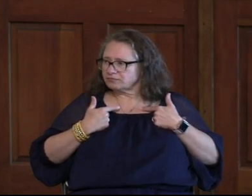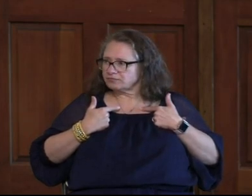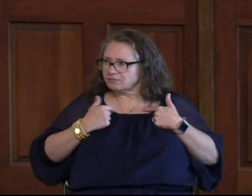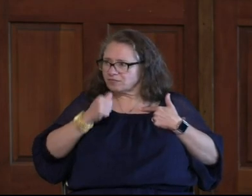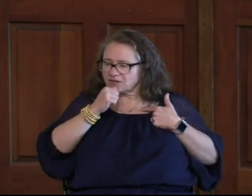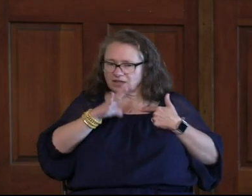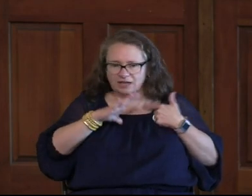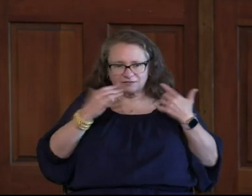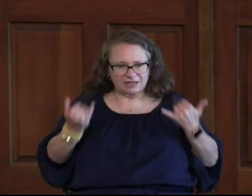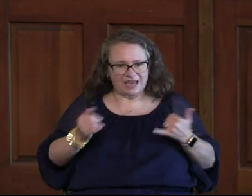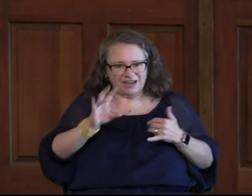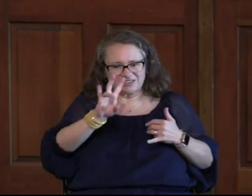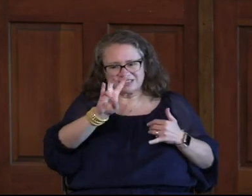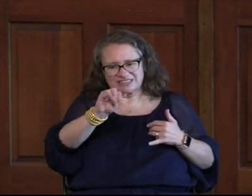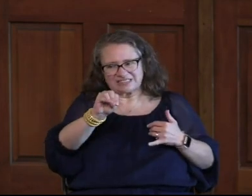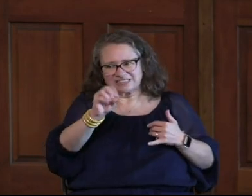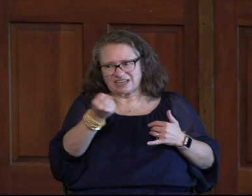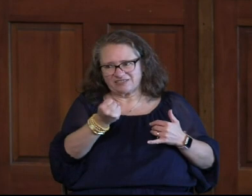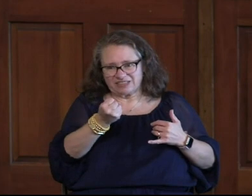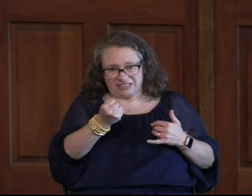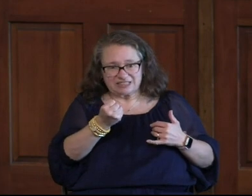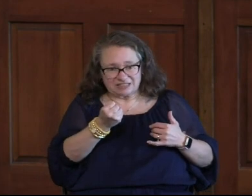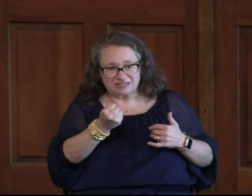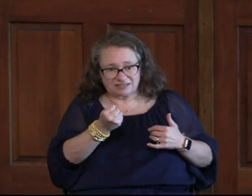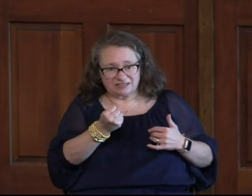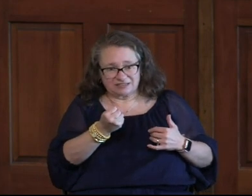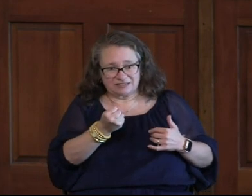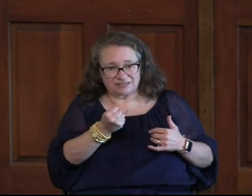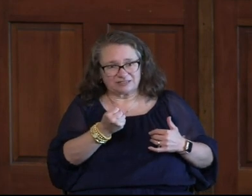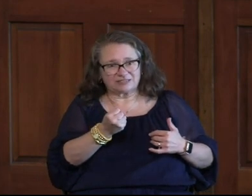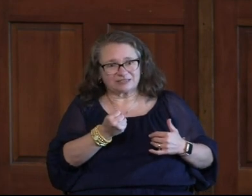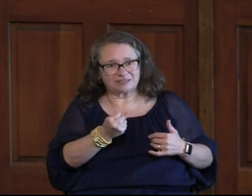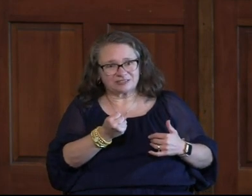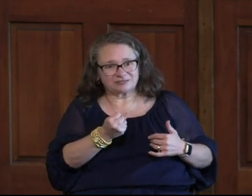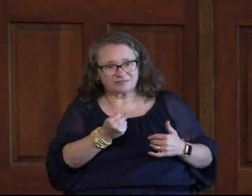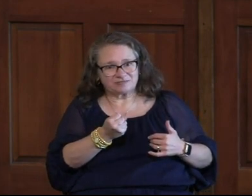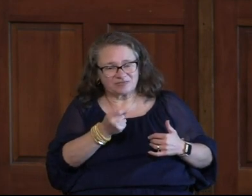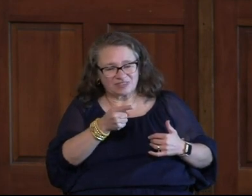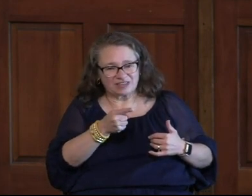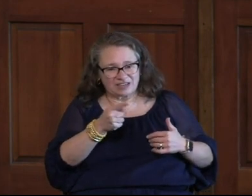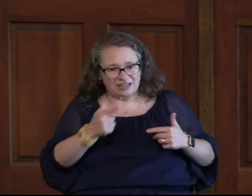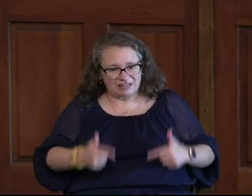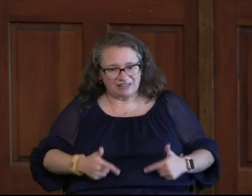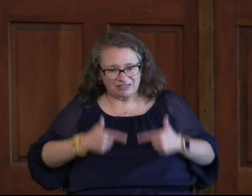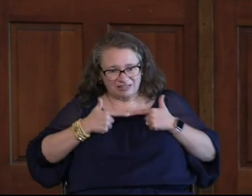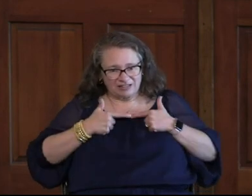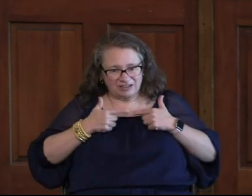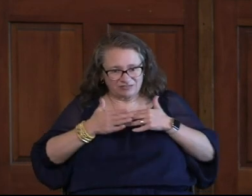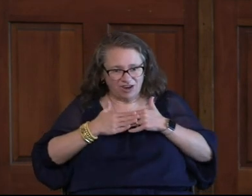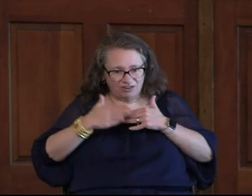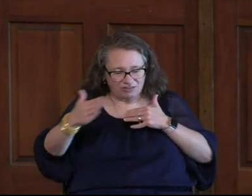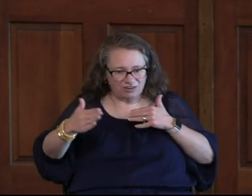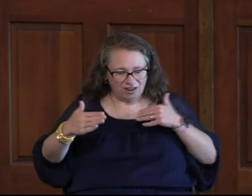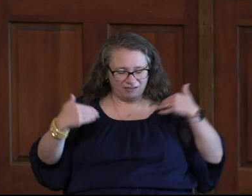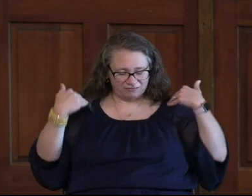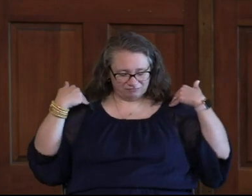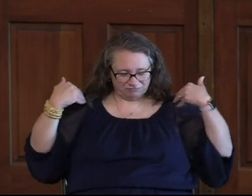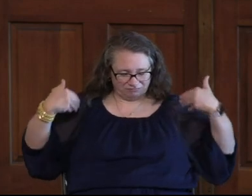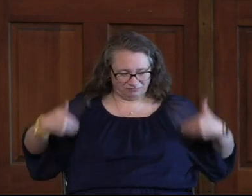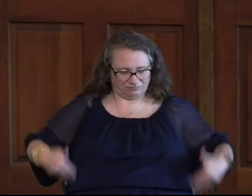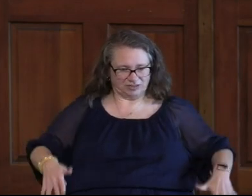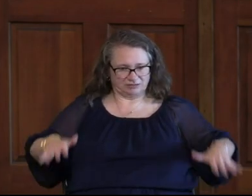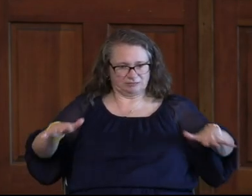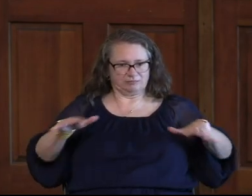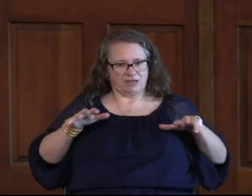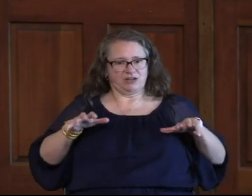this lady is now in her 70s, by the way. And so she's lived her life as a quadriplegic. You